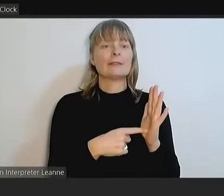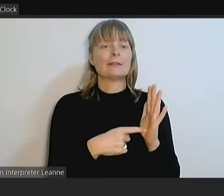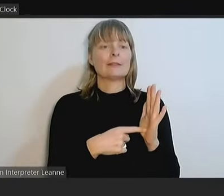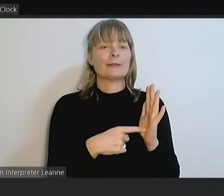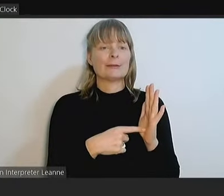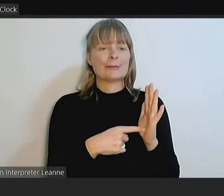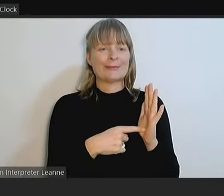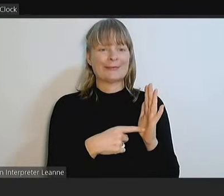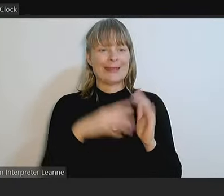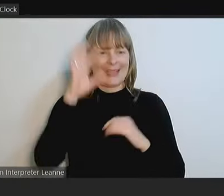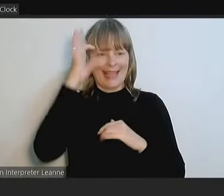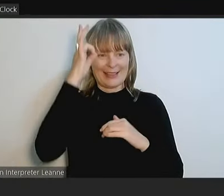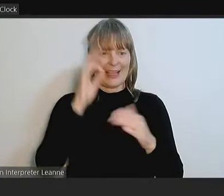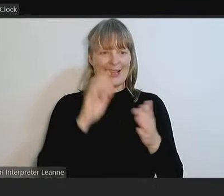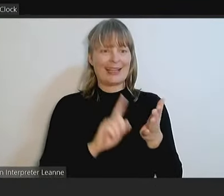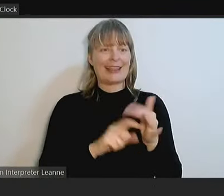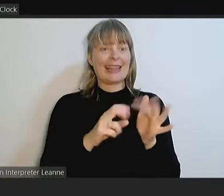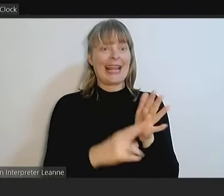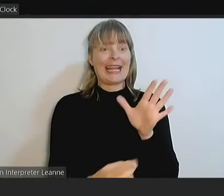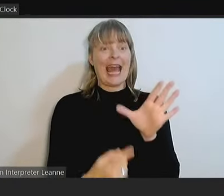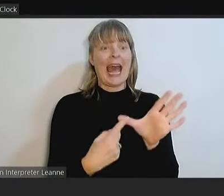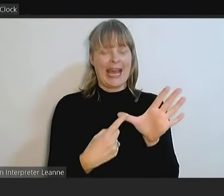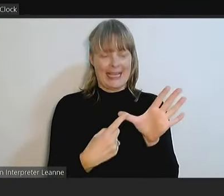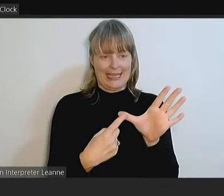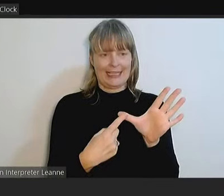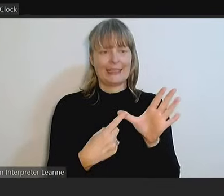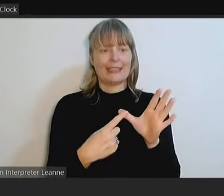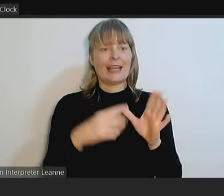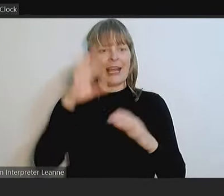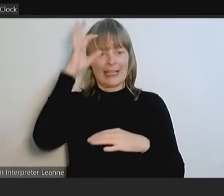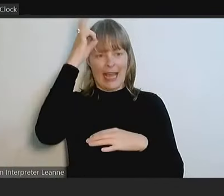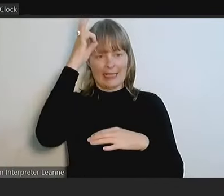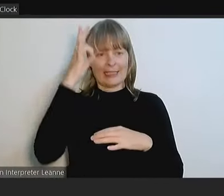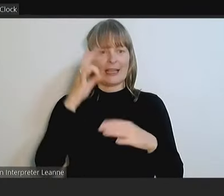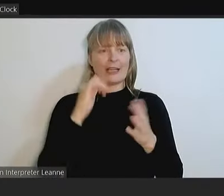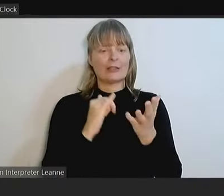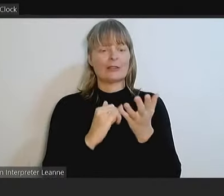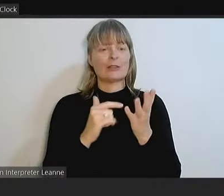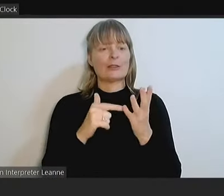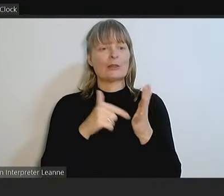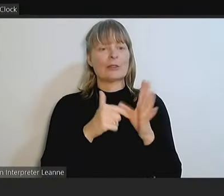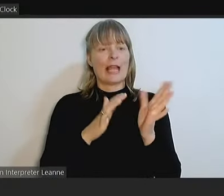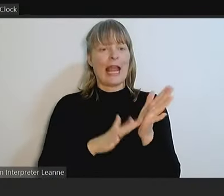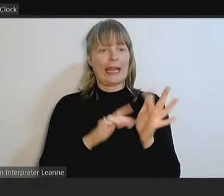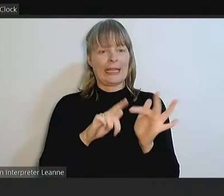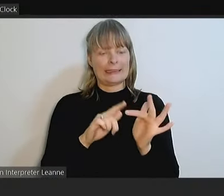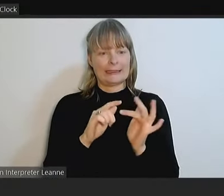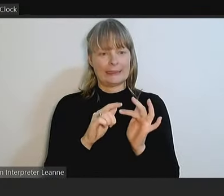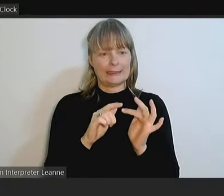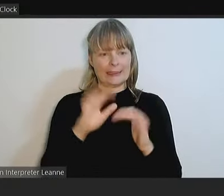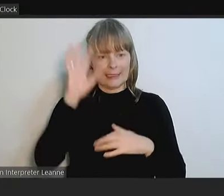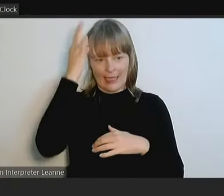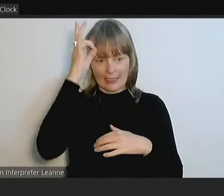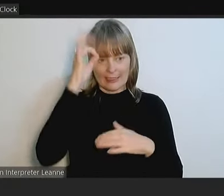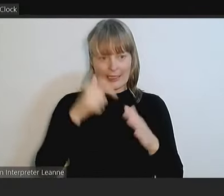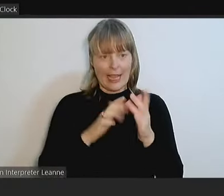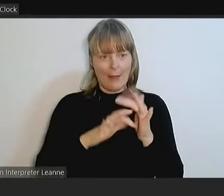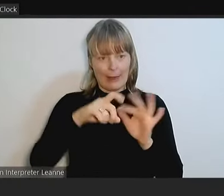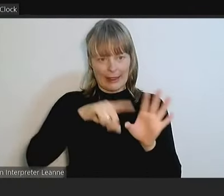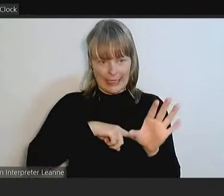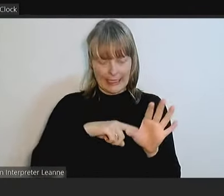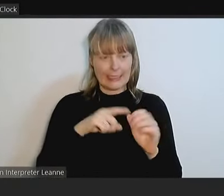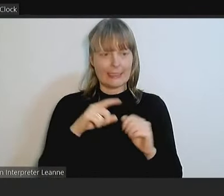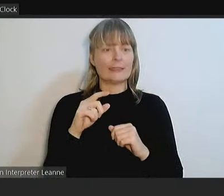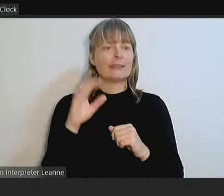Councillor Lena Messina and Councillor Susan Rennie. Councillor Councillor Emily Demetriades